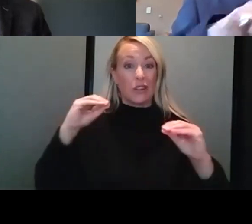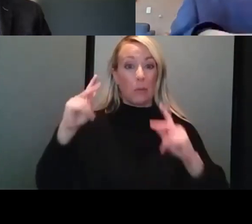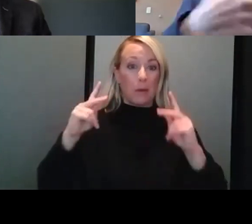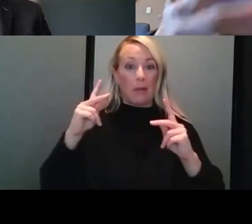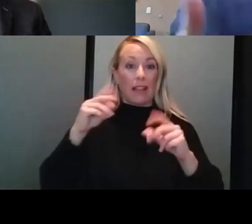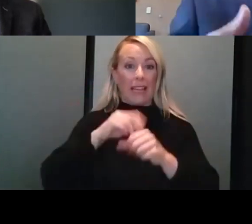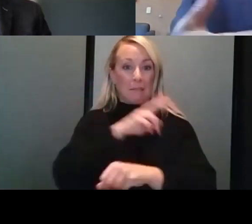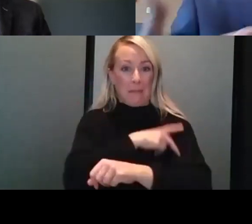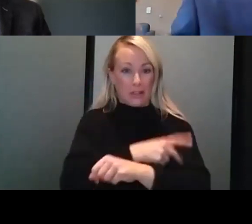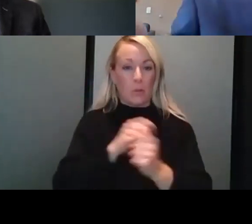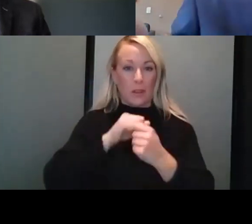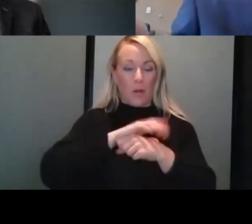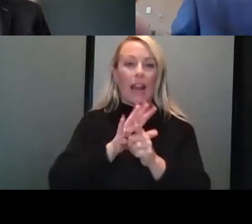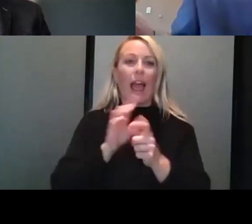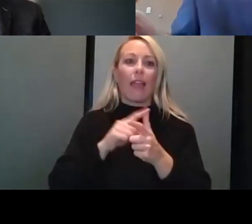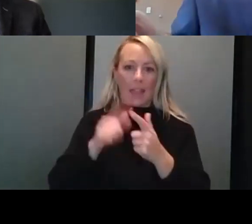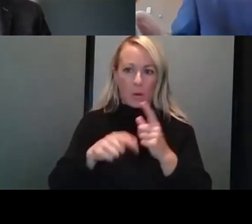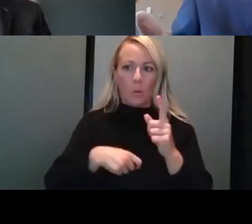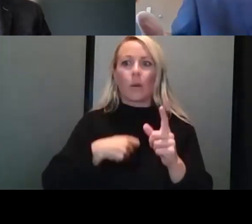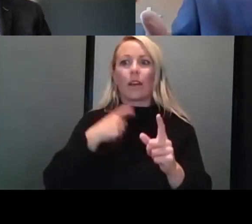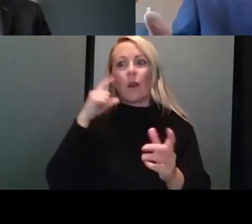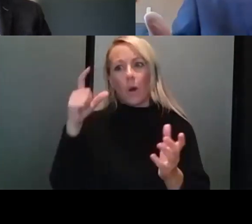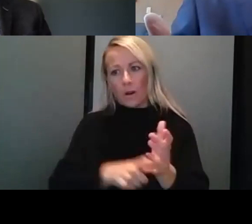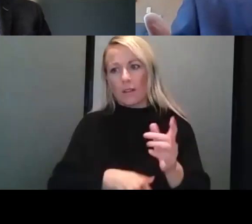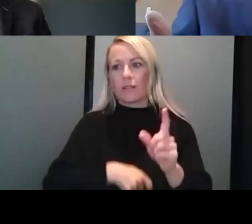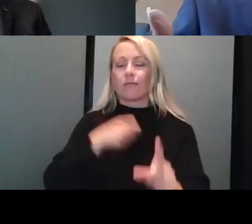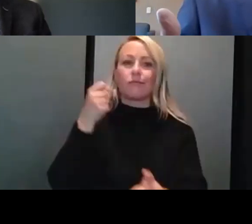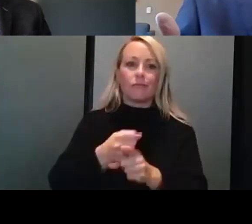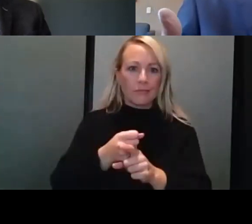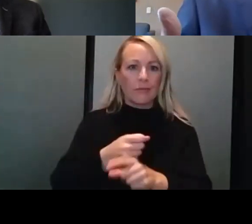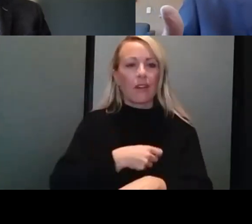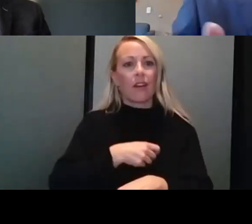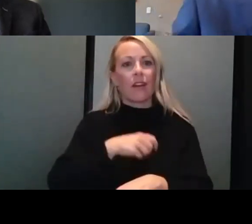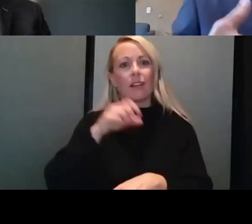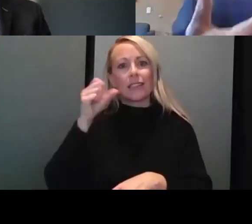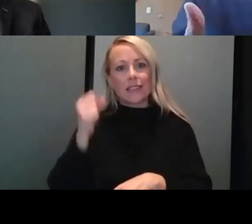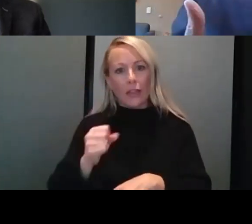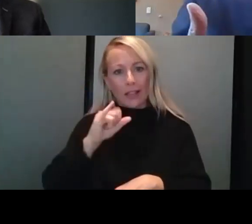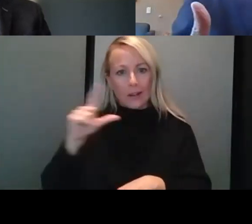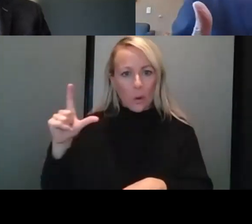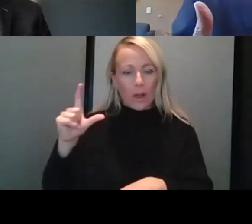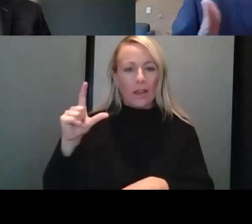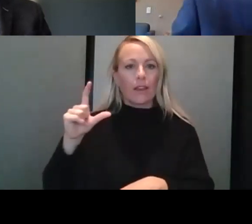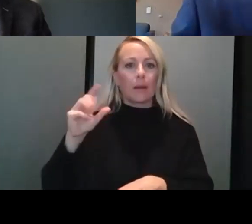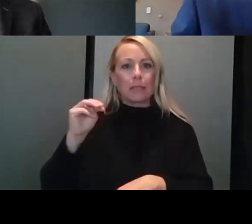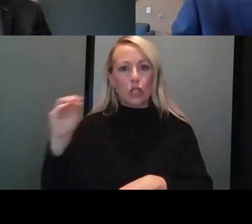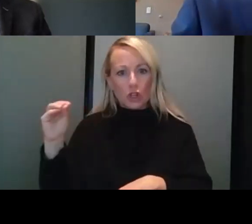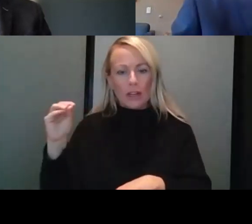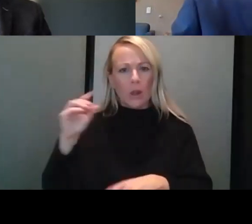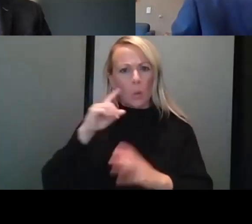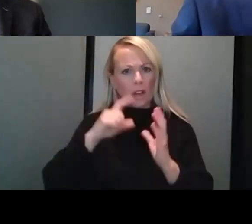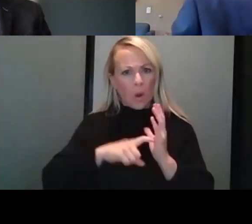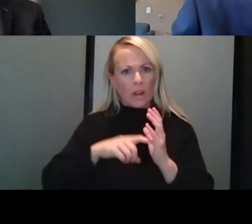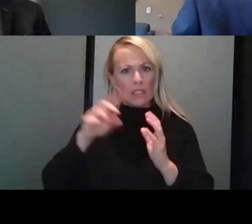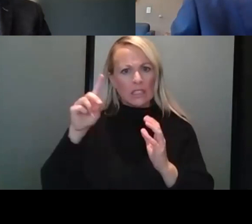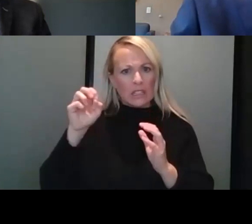Then we started seeing the outbreaks in southern Illinois, Missouri. We started to learn more about how infectious the Delta